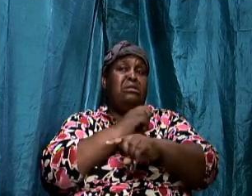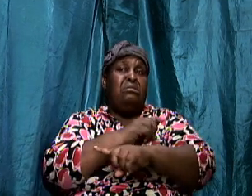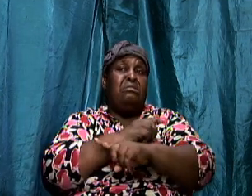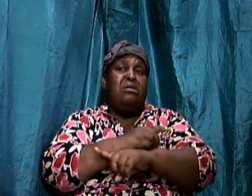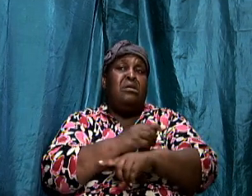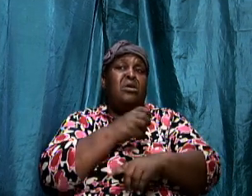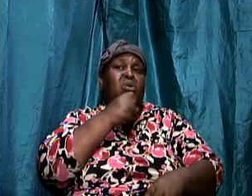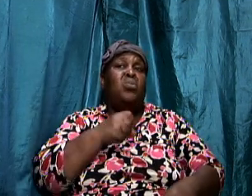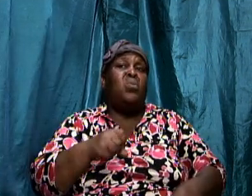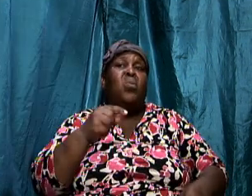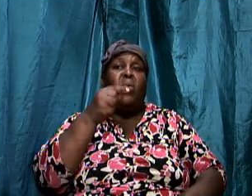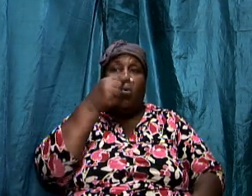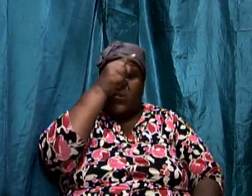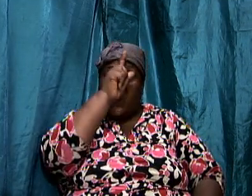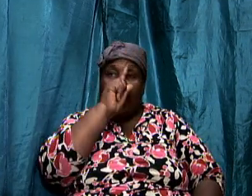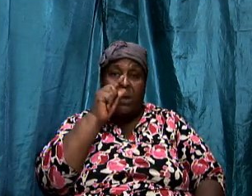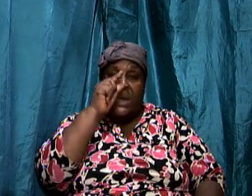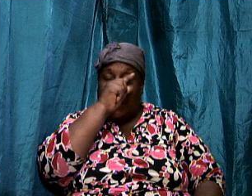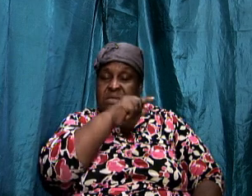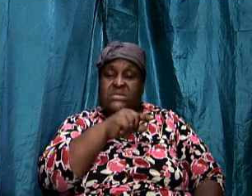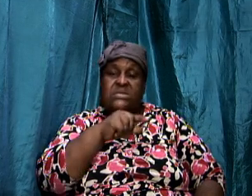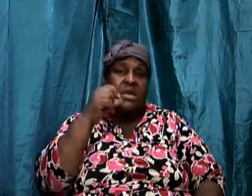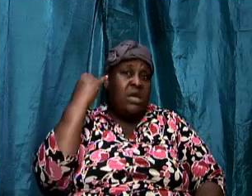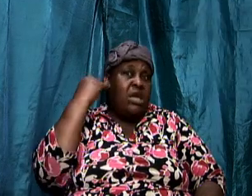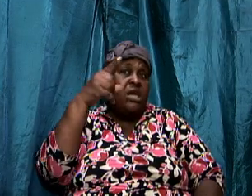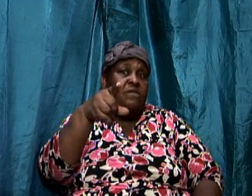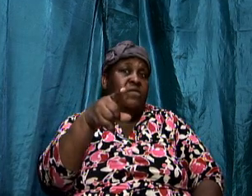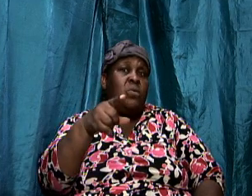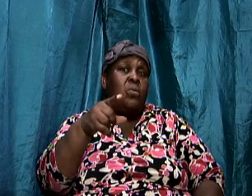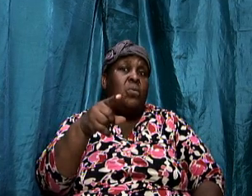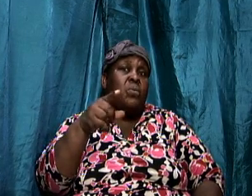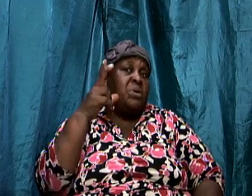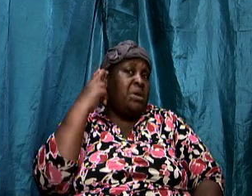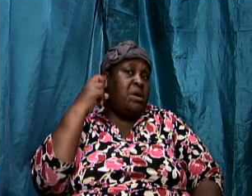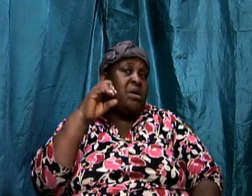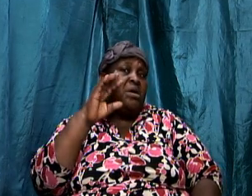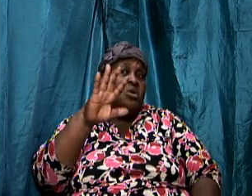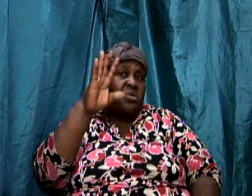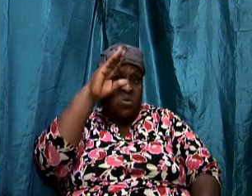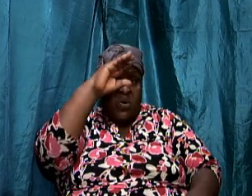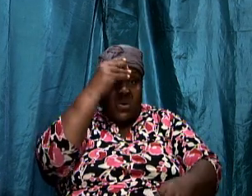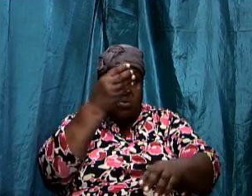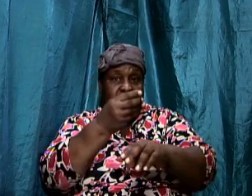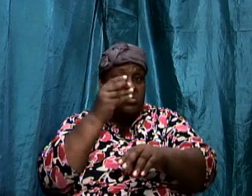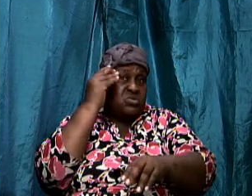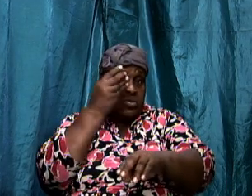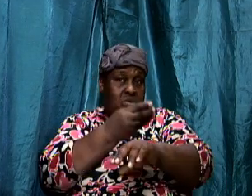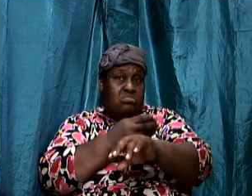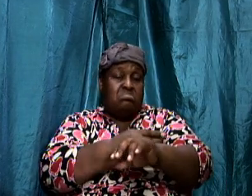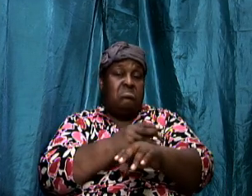should hear that your son has died believe it